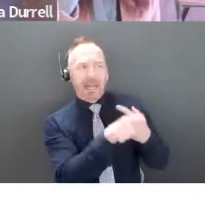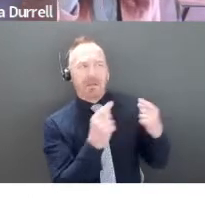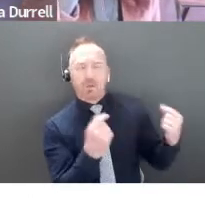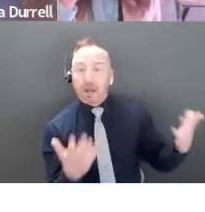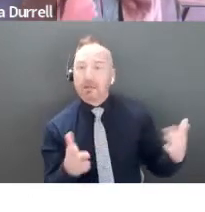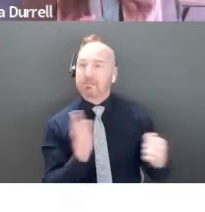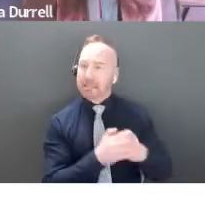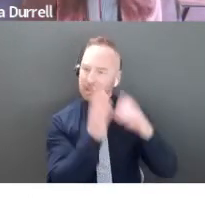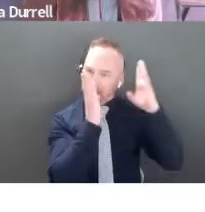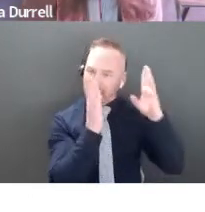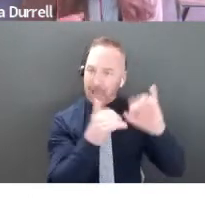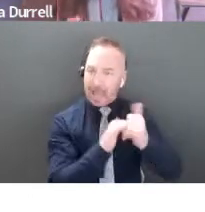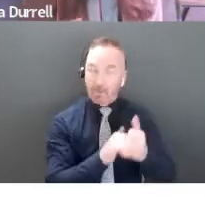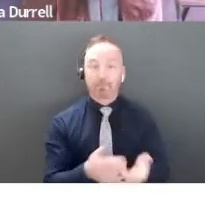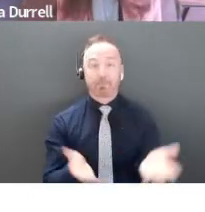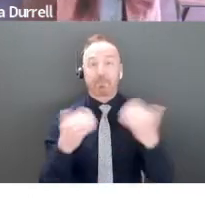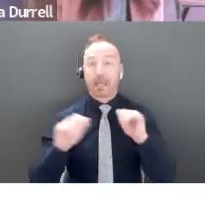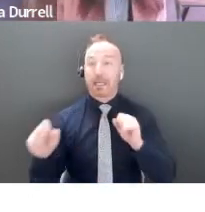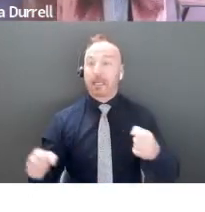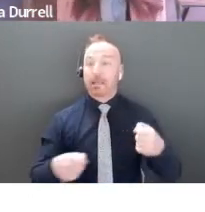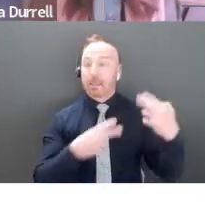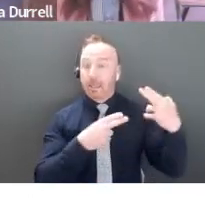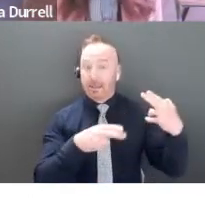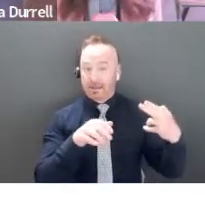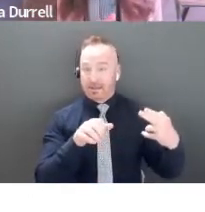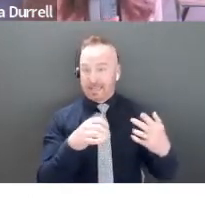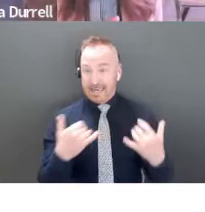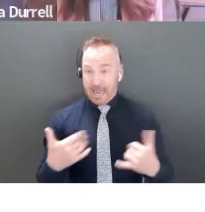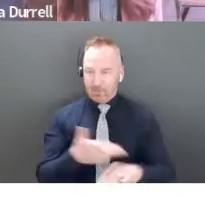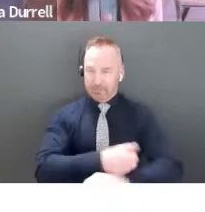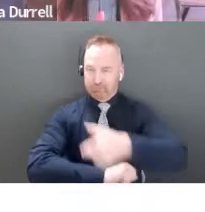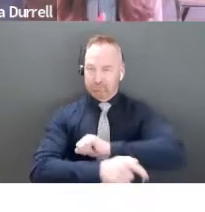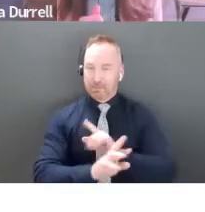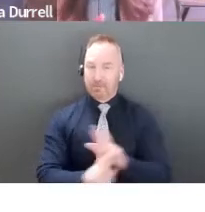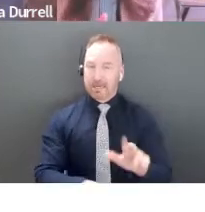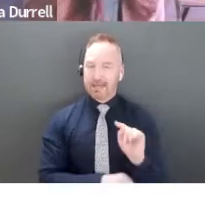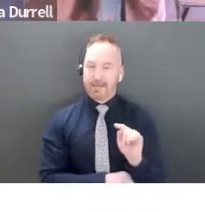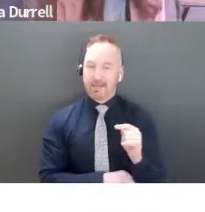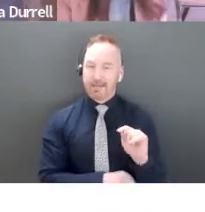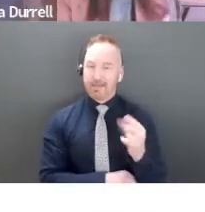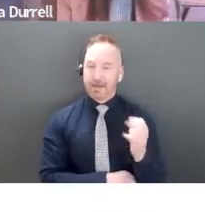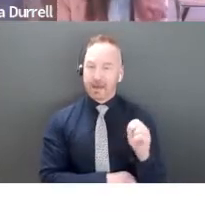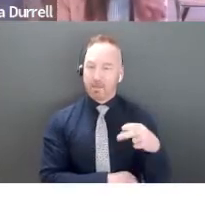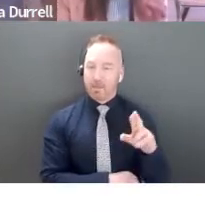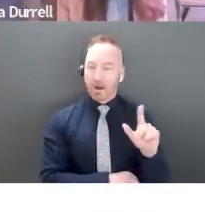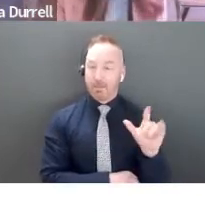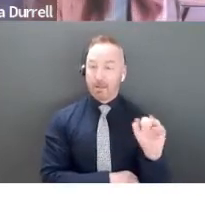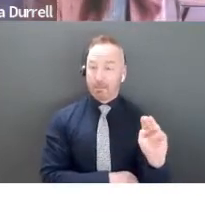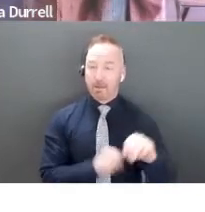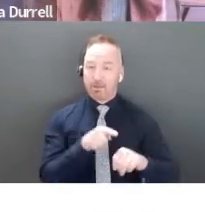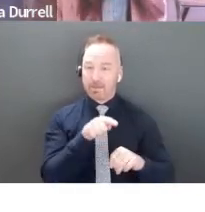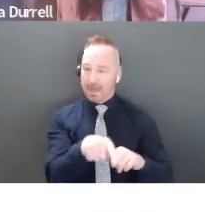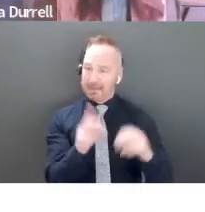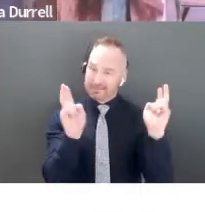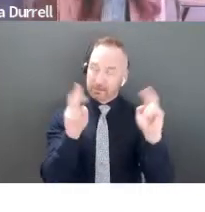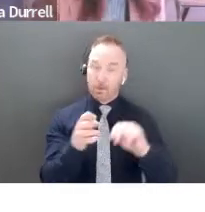There we go. So let's dive in, shall we, everyone? We're going to start with the problem. And the problem truly is really, is about making